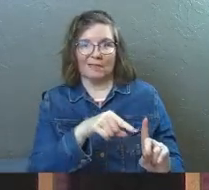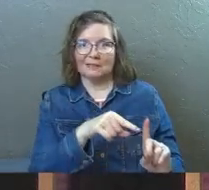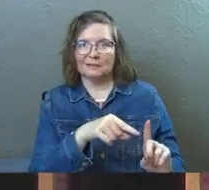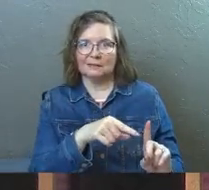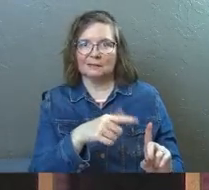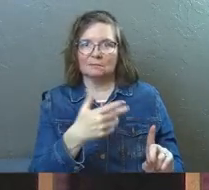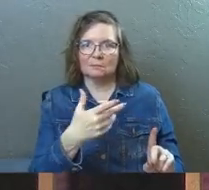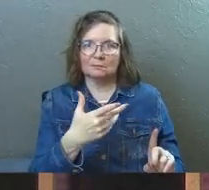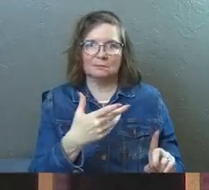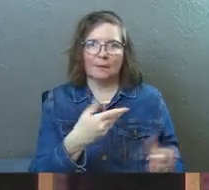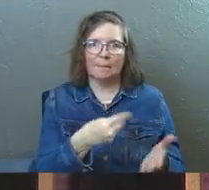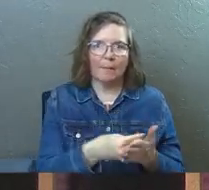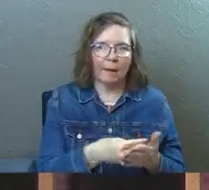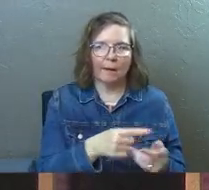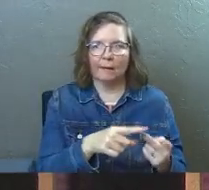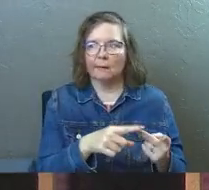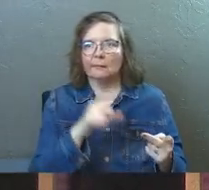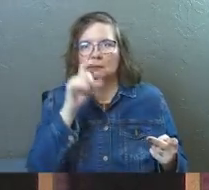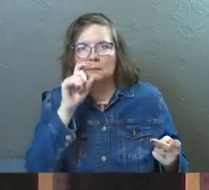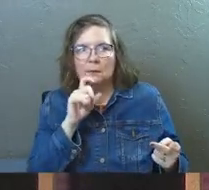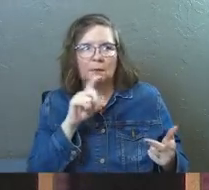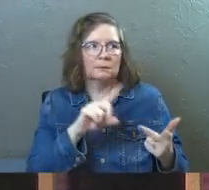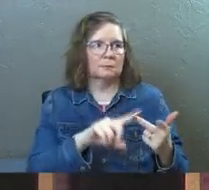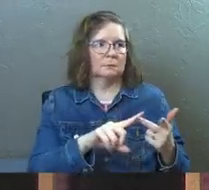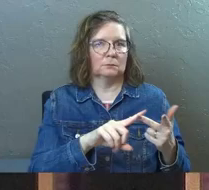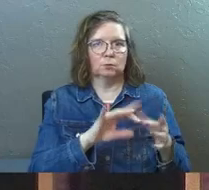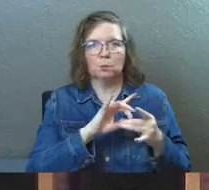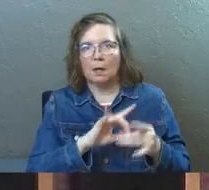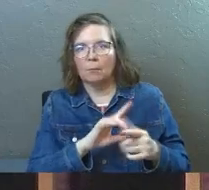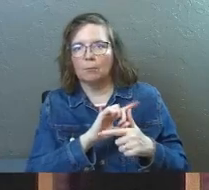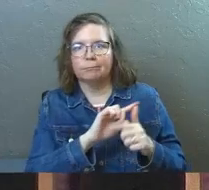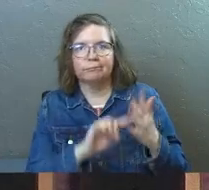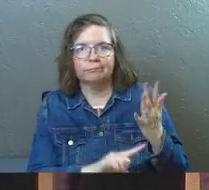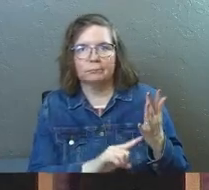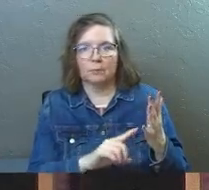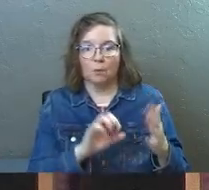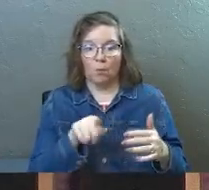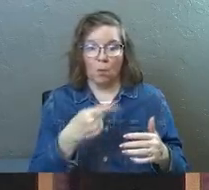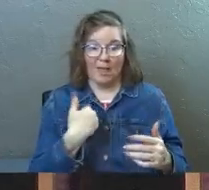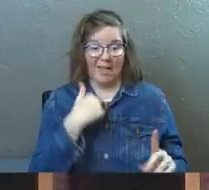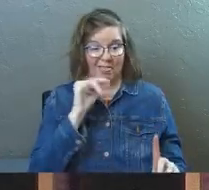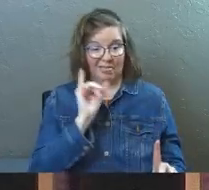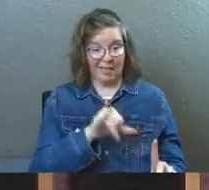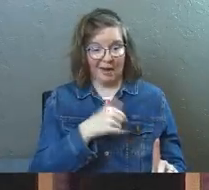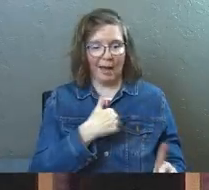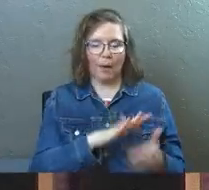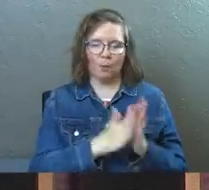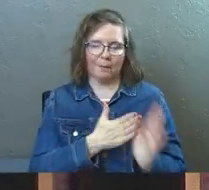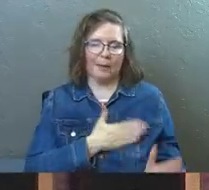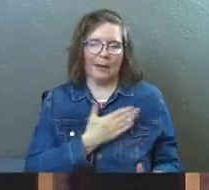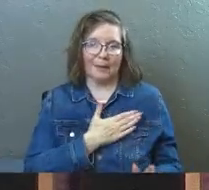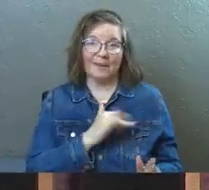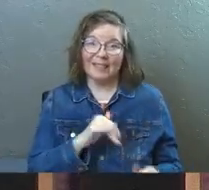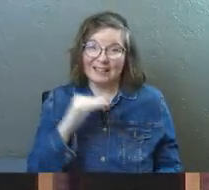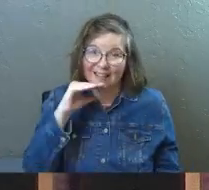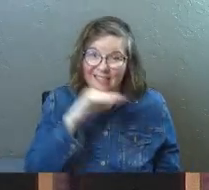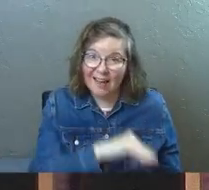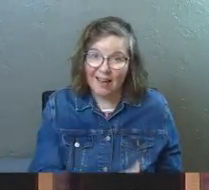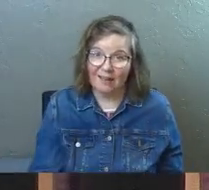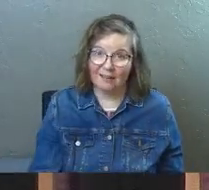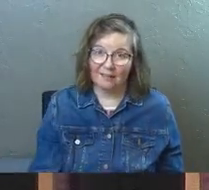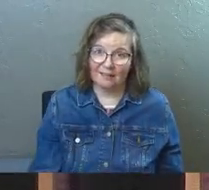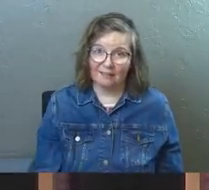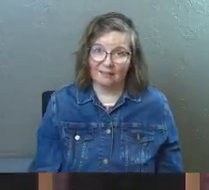And if only I had this, I would be happy on the other side. That's a lie.